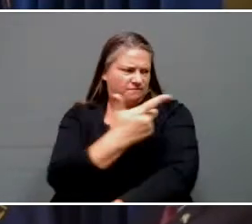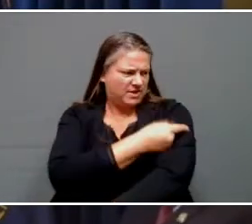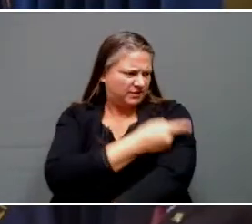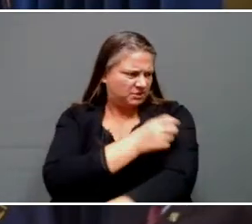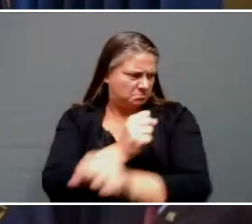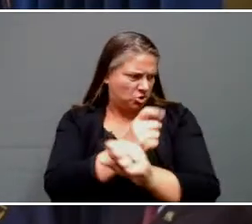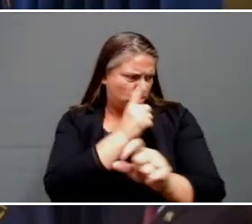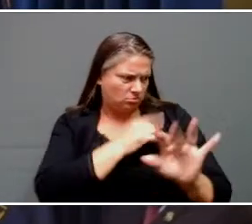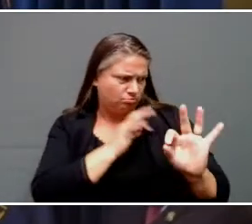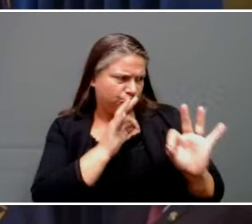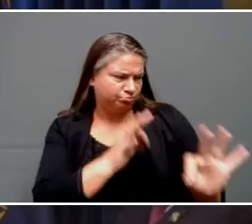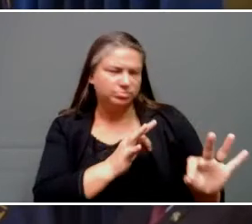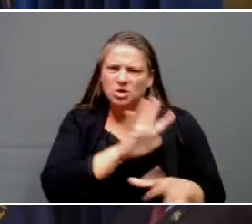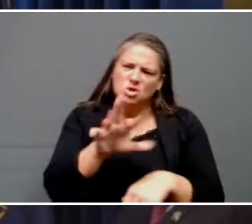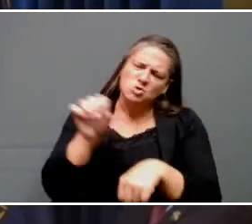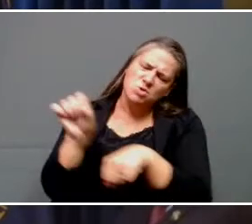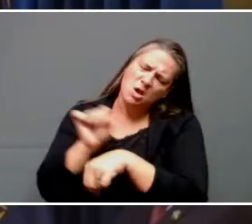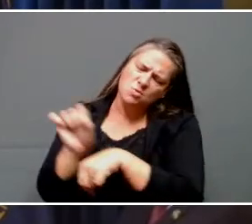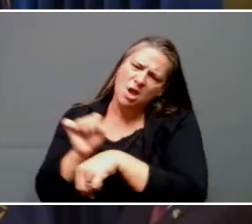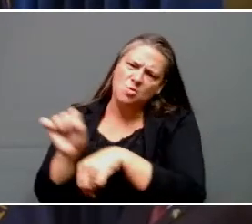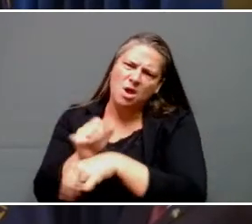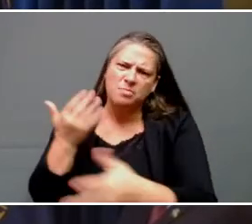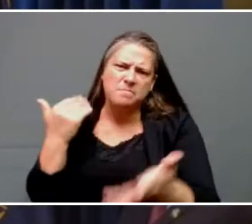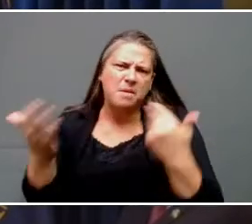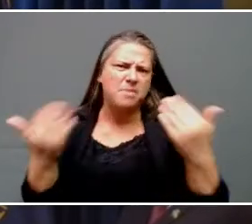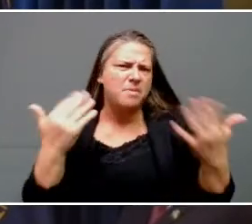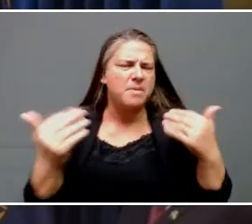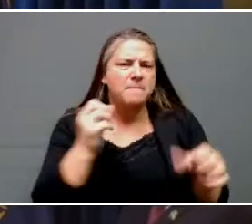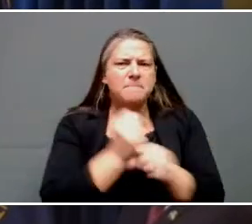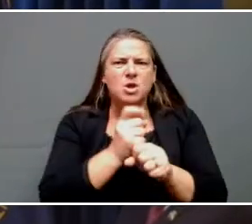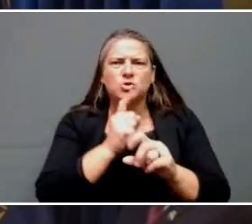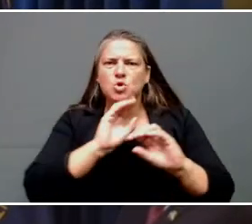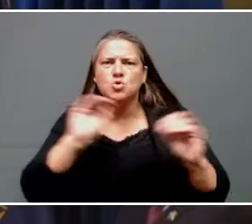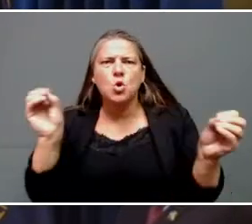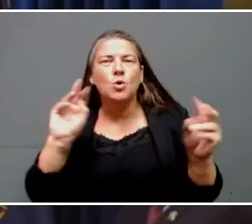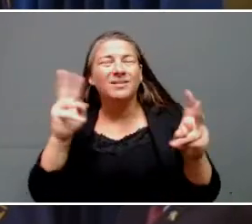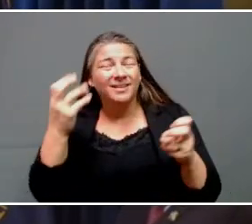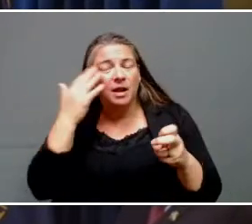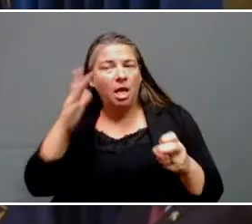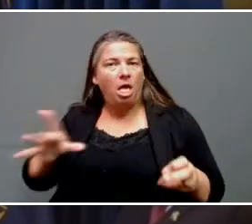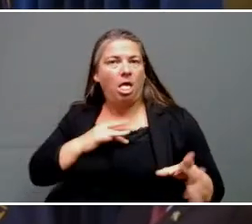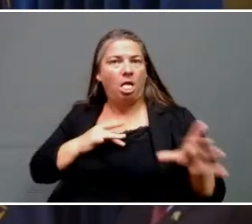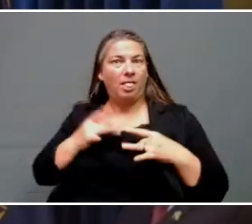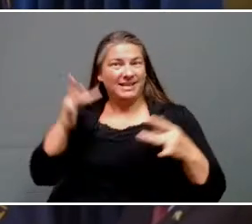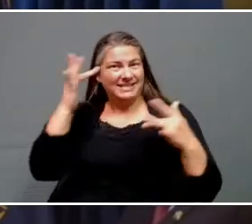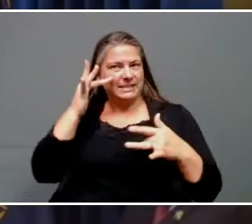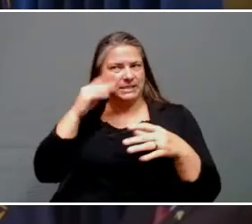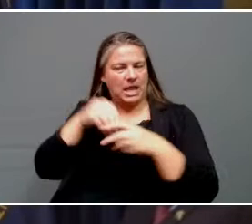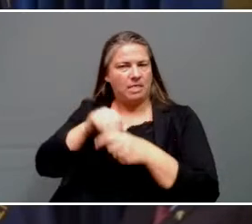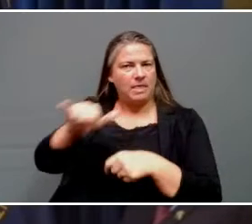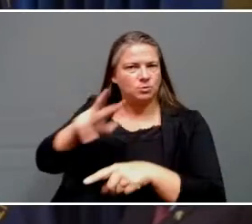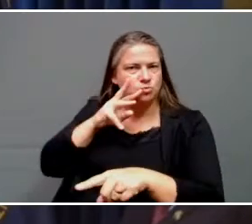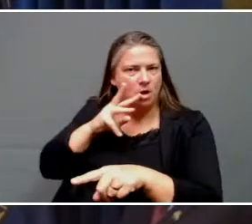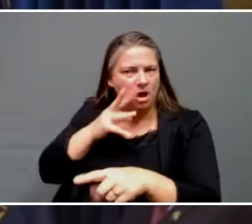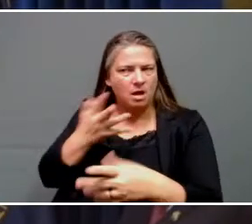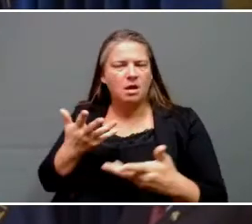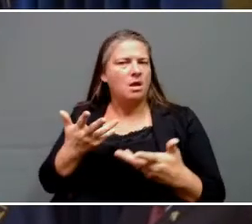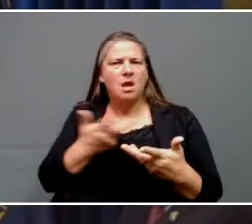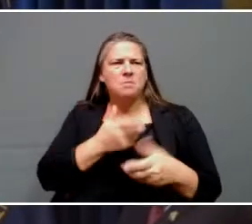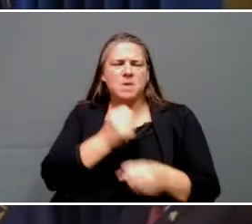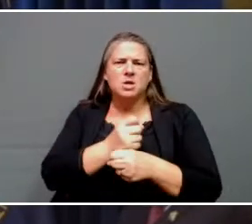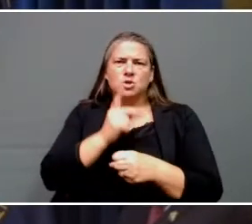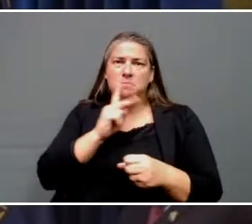that there was no type of tetanus or other communicable disease or disease that could be spread. That was taking people were